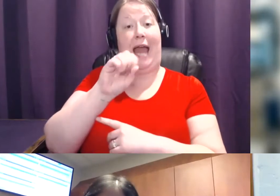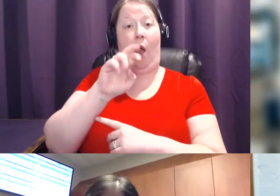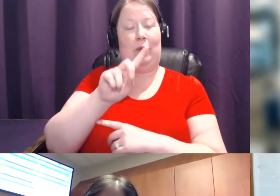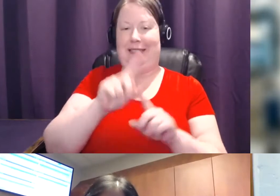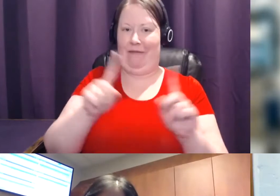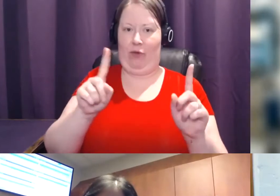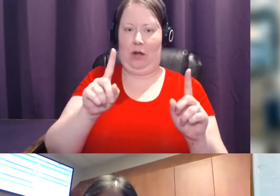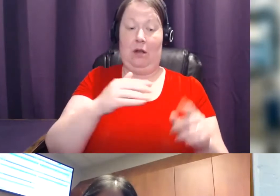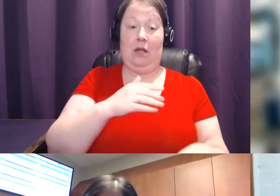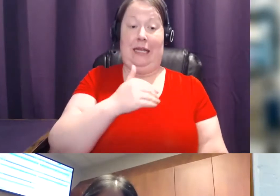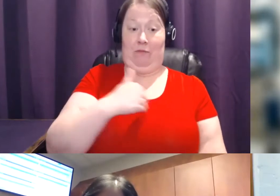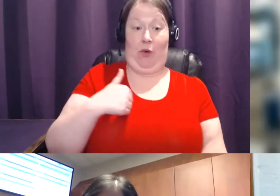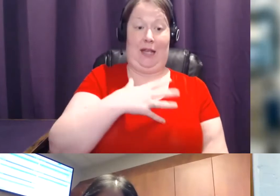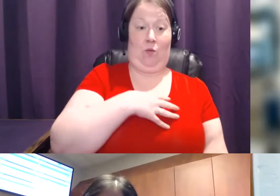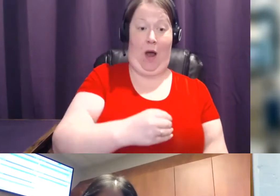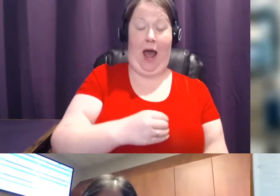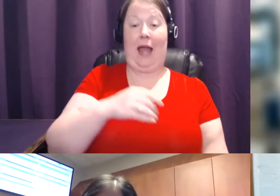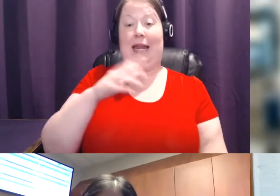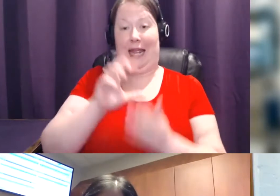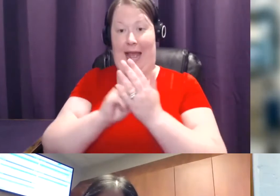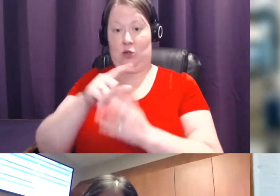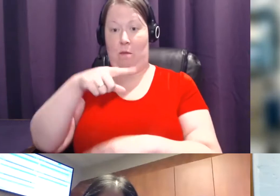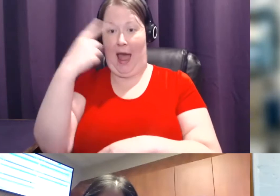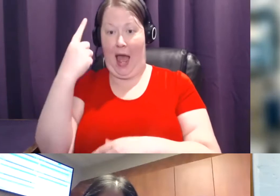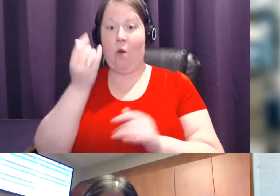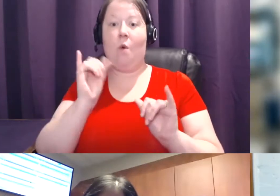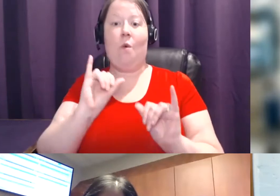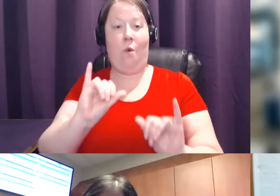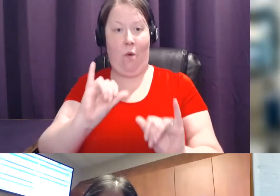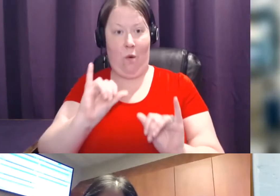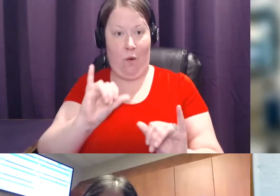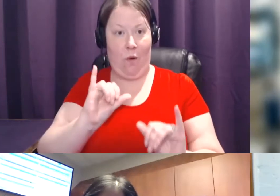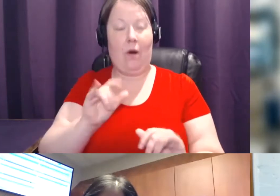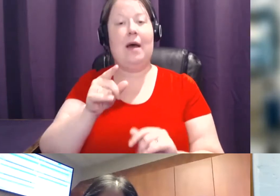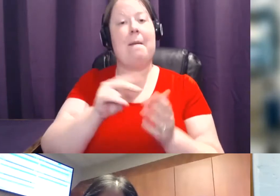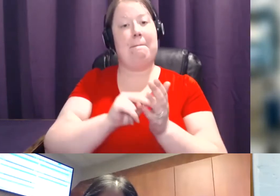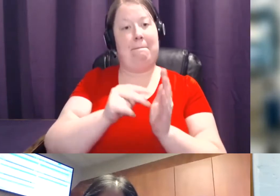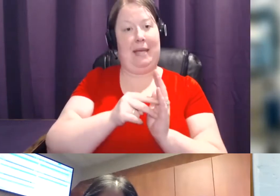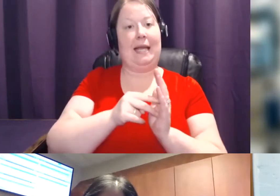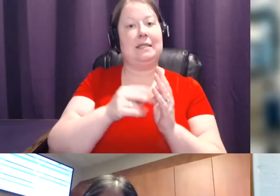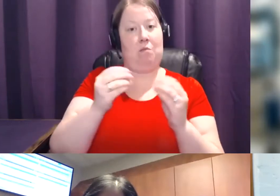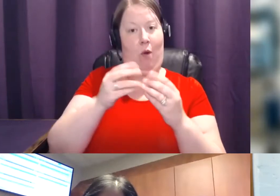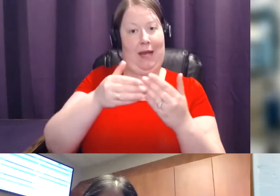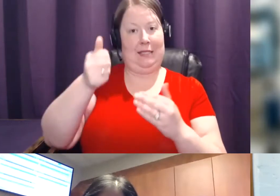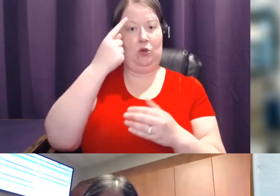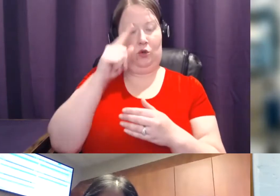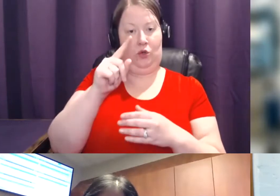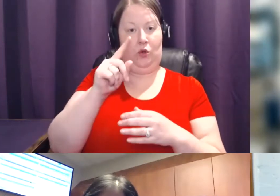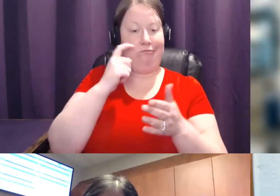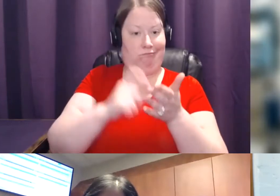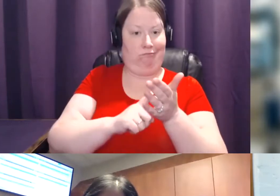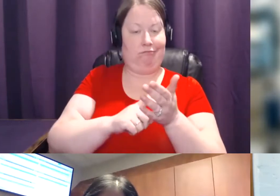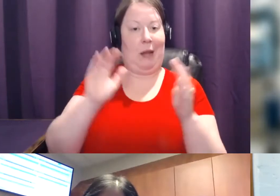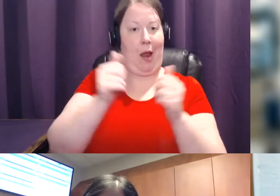helps us find it's actually a better contrast to find cancers than in mammography. An MRI